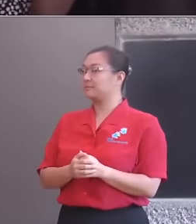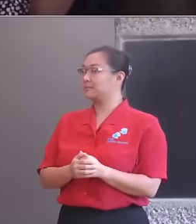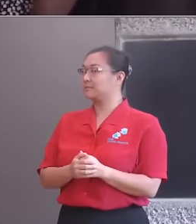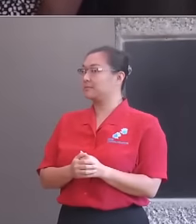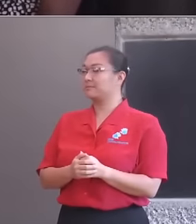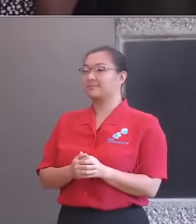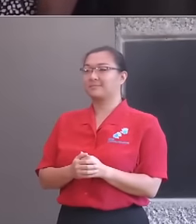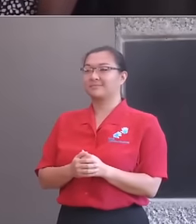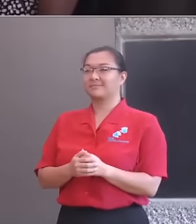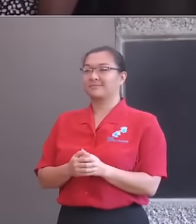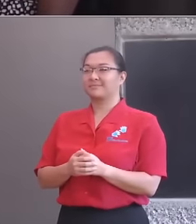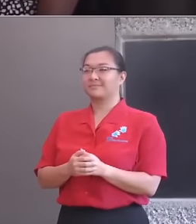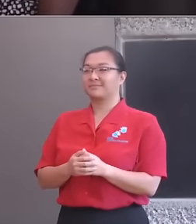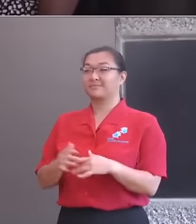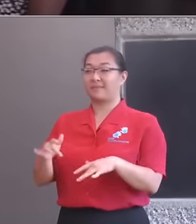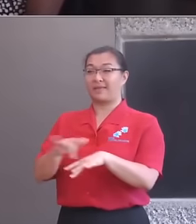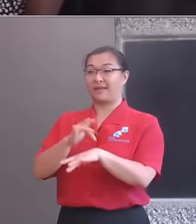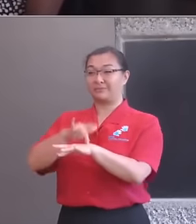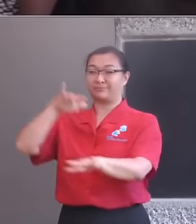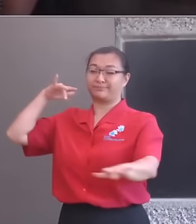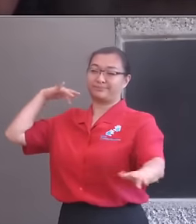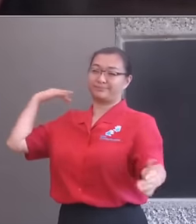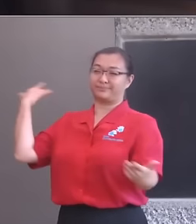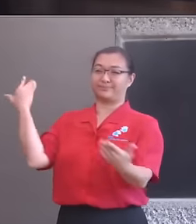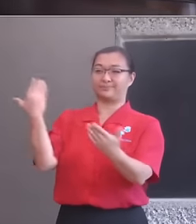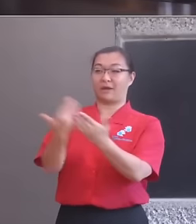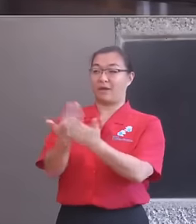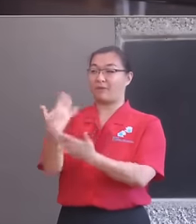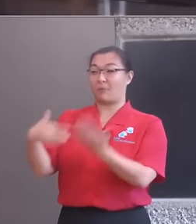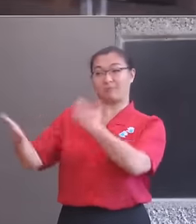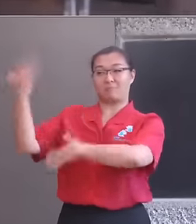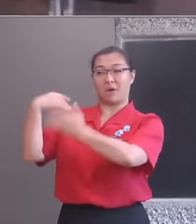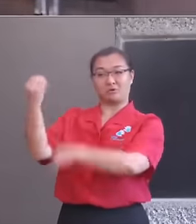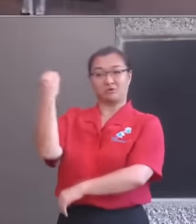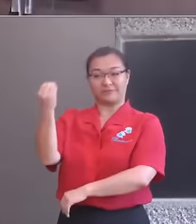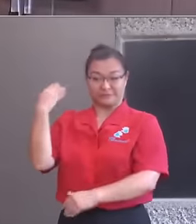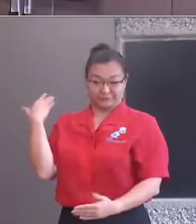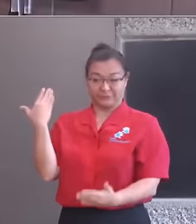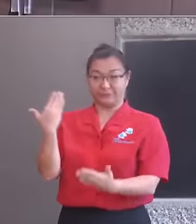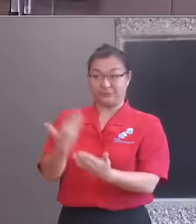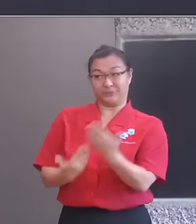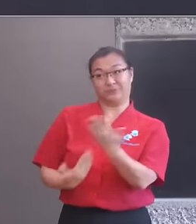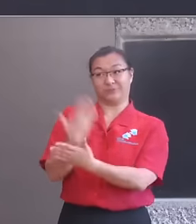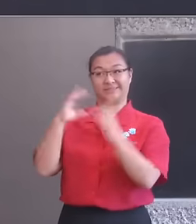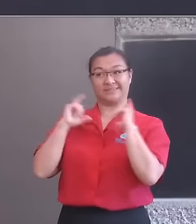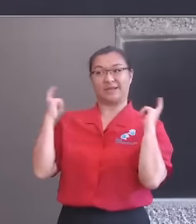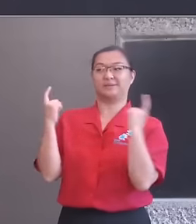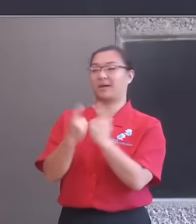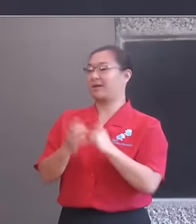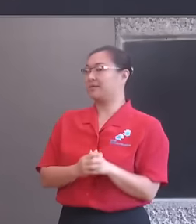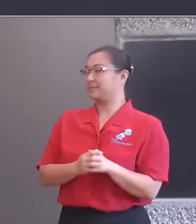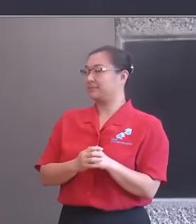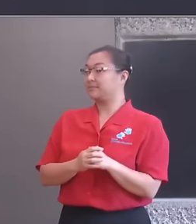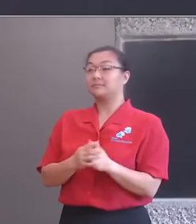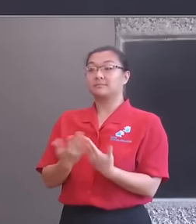Antigone to Beethoven, from Benedict Cumberbatch to Eddie Peake. I'm Nick Kenyon and it is a real privilege for